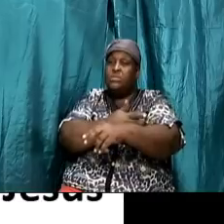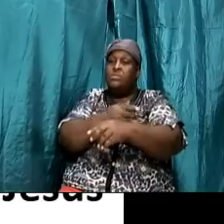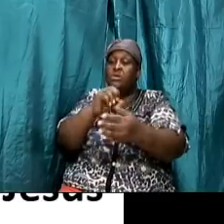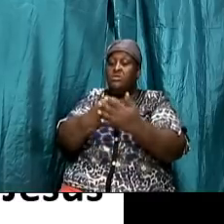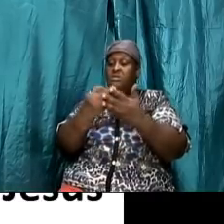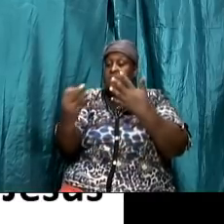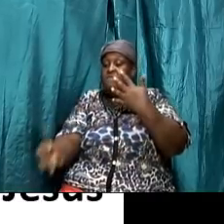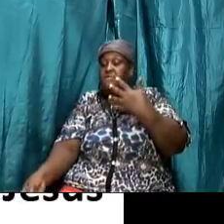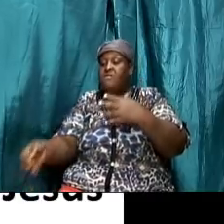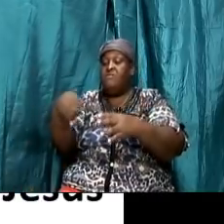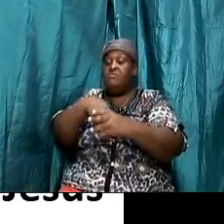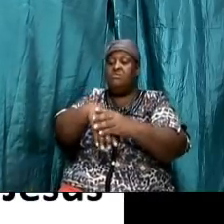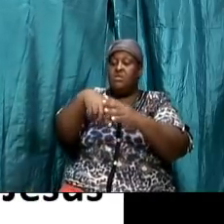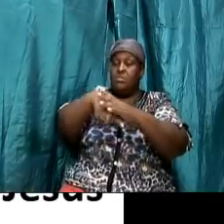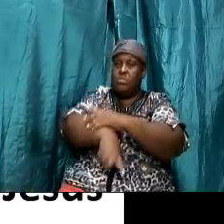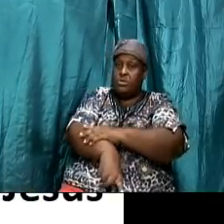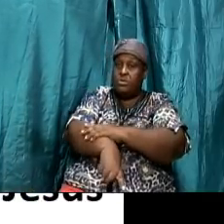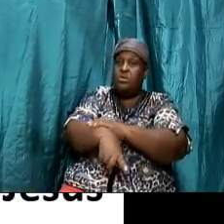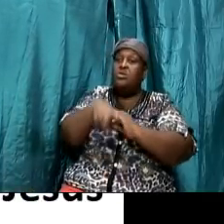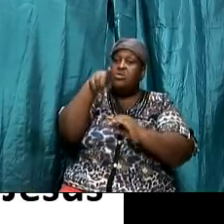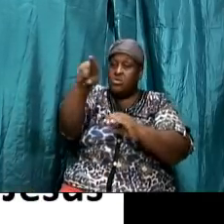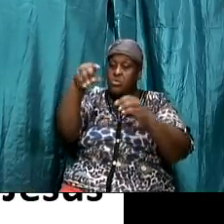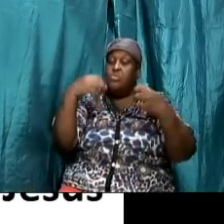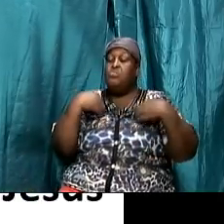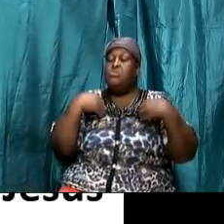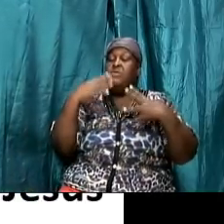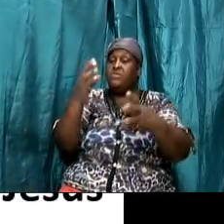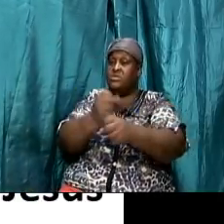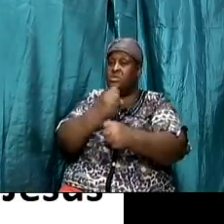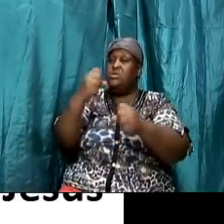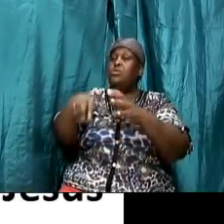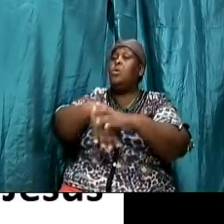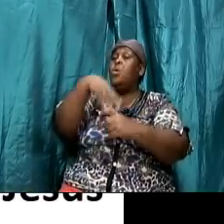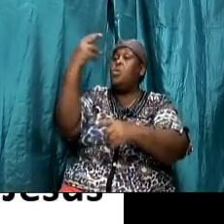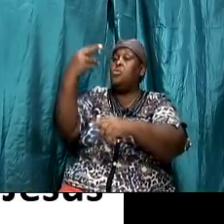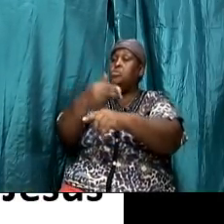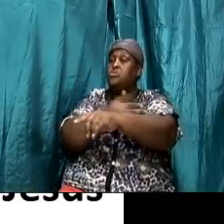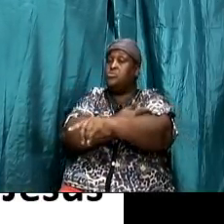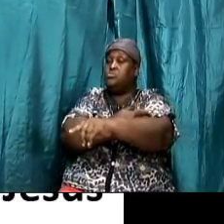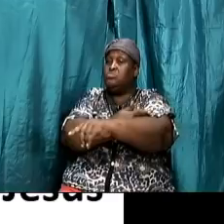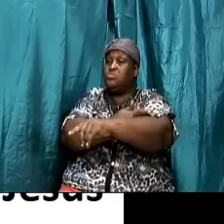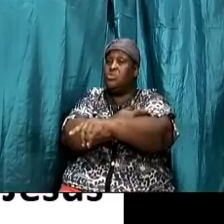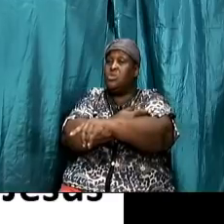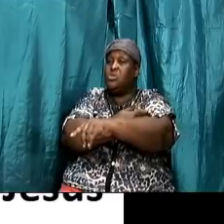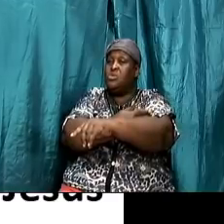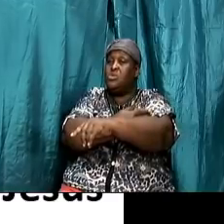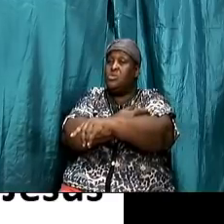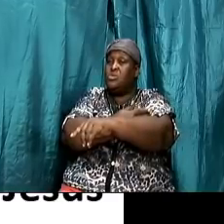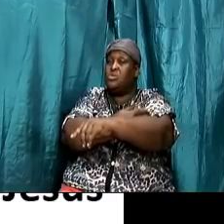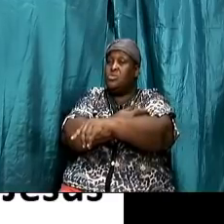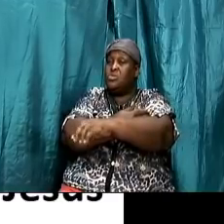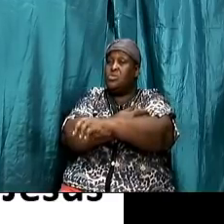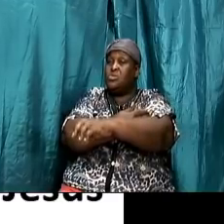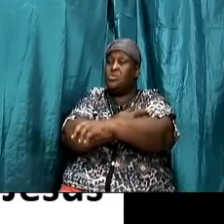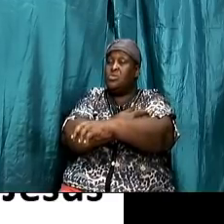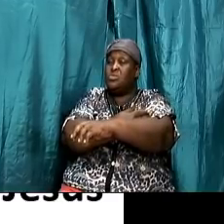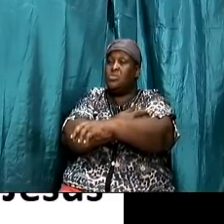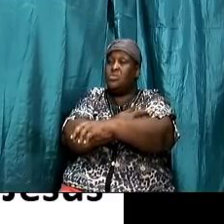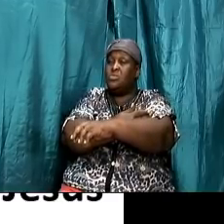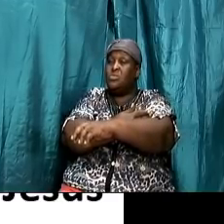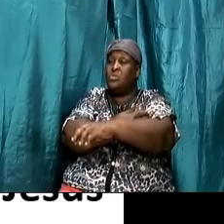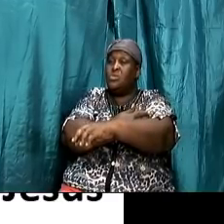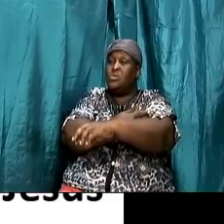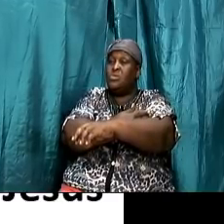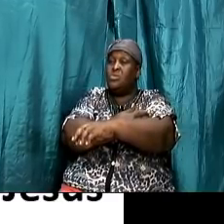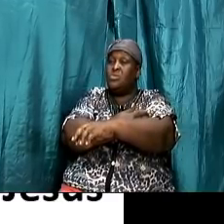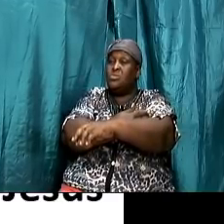so crisis took precedence over the sabbath this this is what jesus is saying these are all jesus